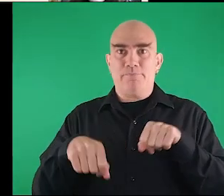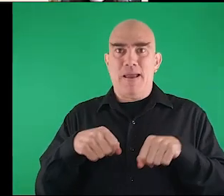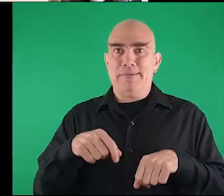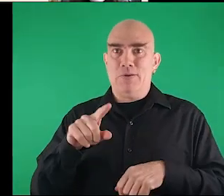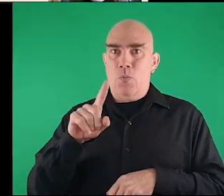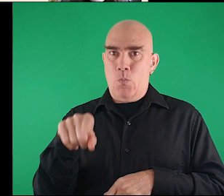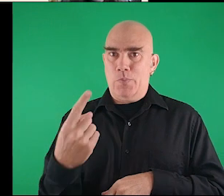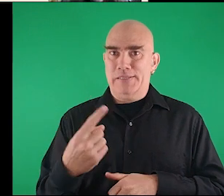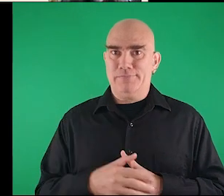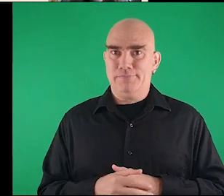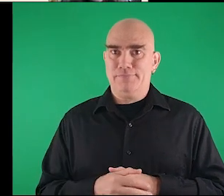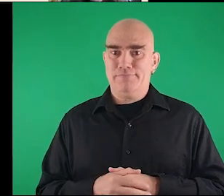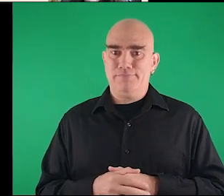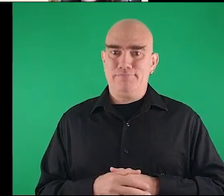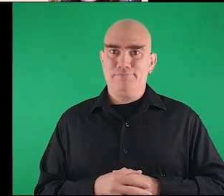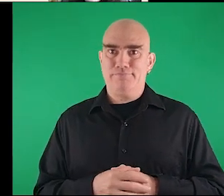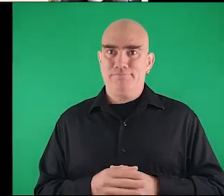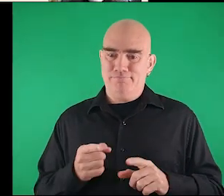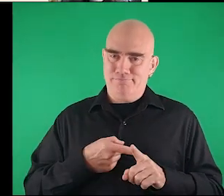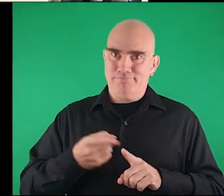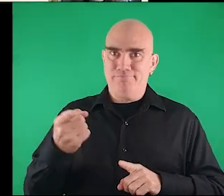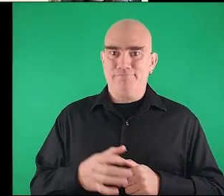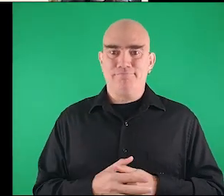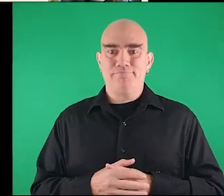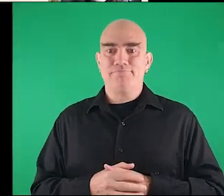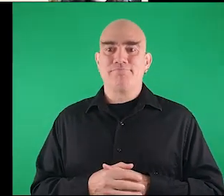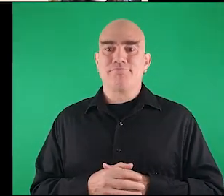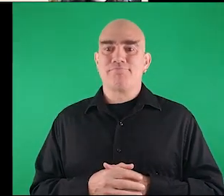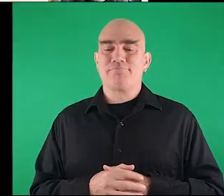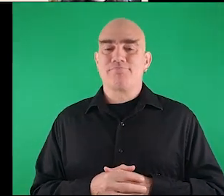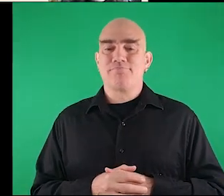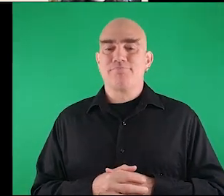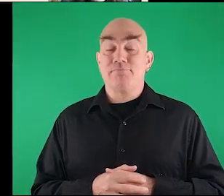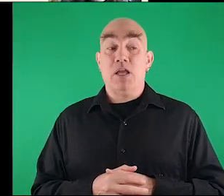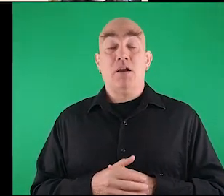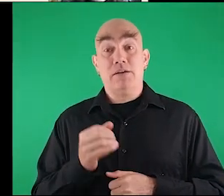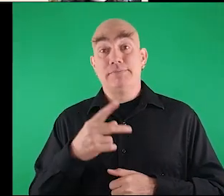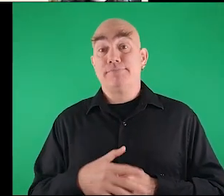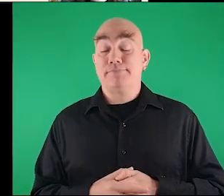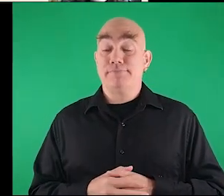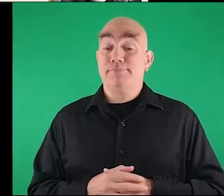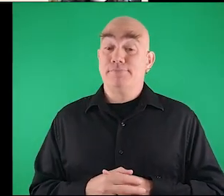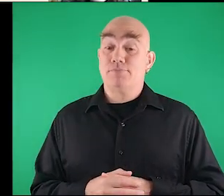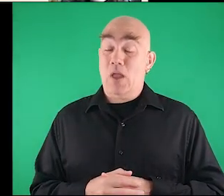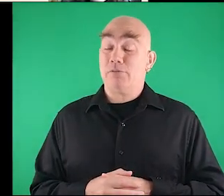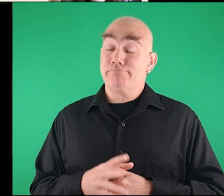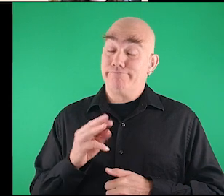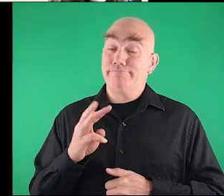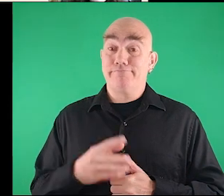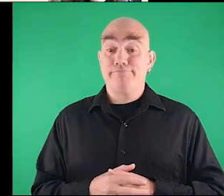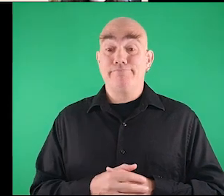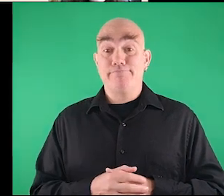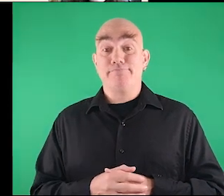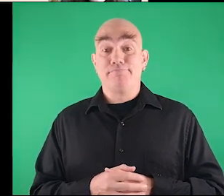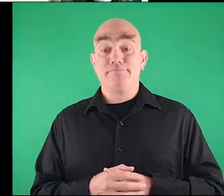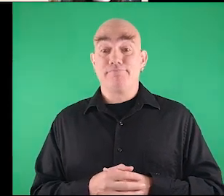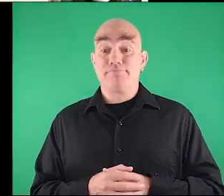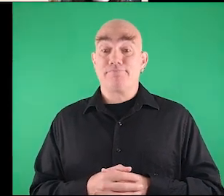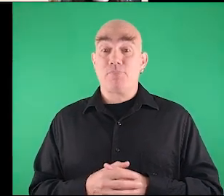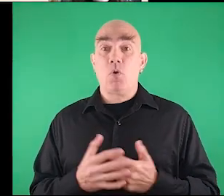it's exclusive for um bikes bicycle okay wow